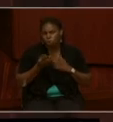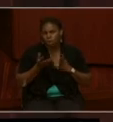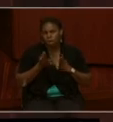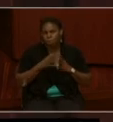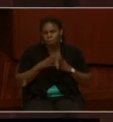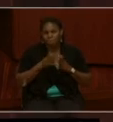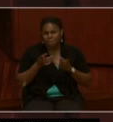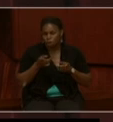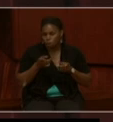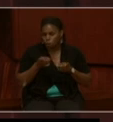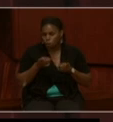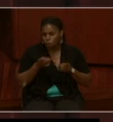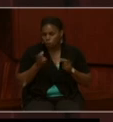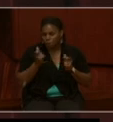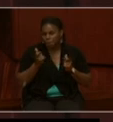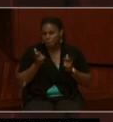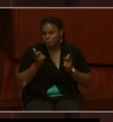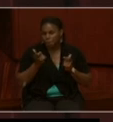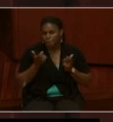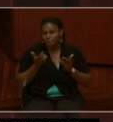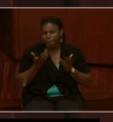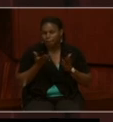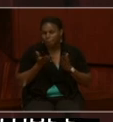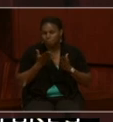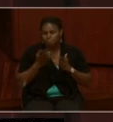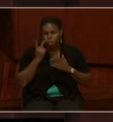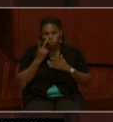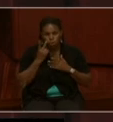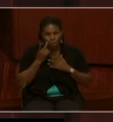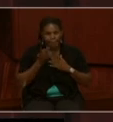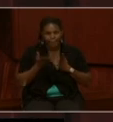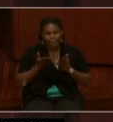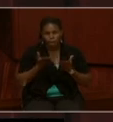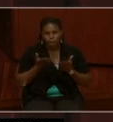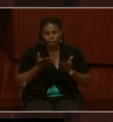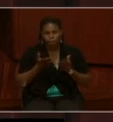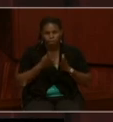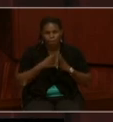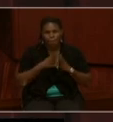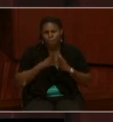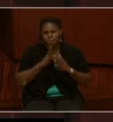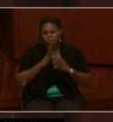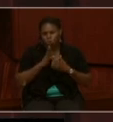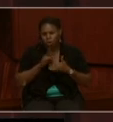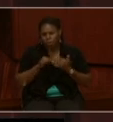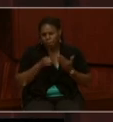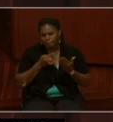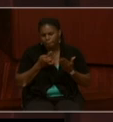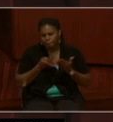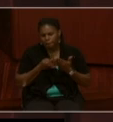jaunt here, talk about our